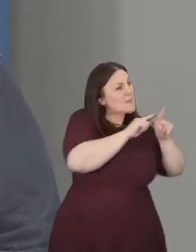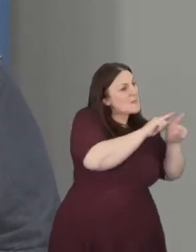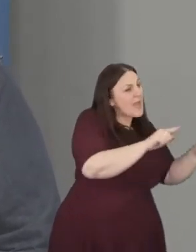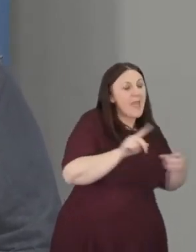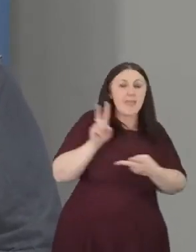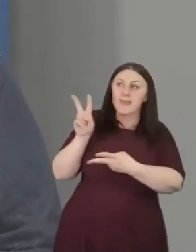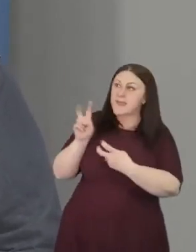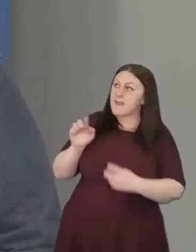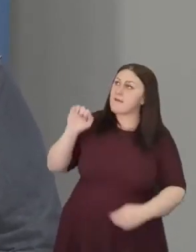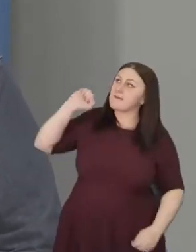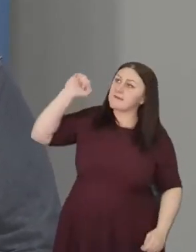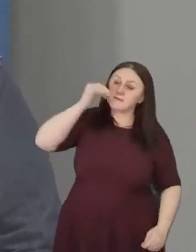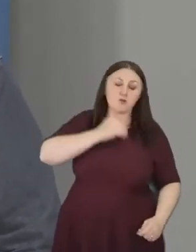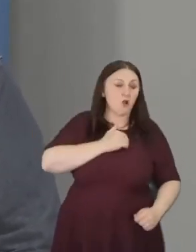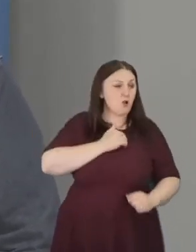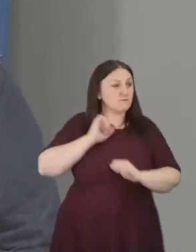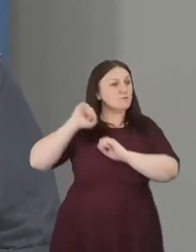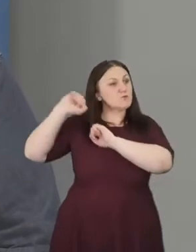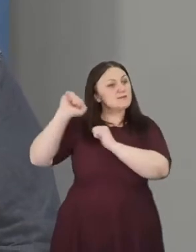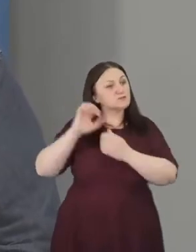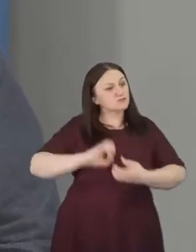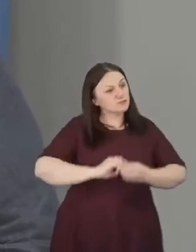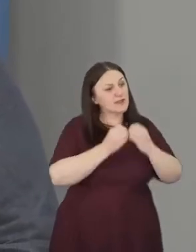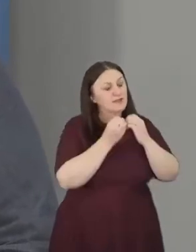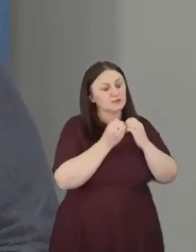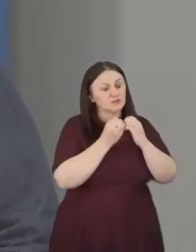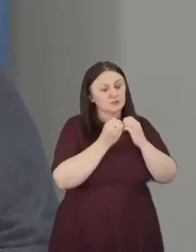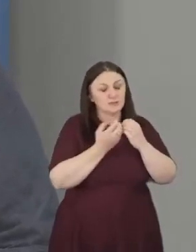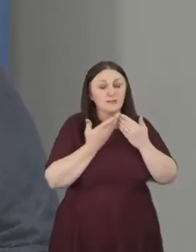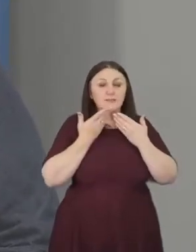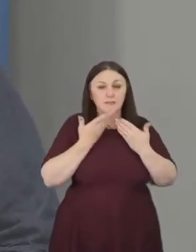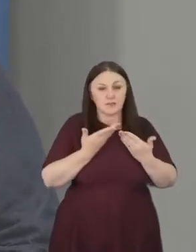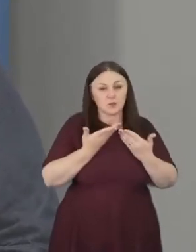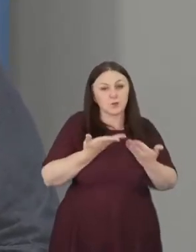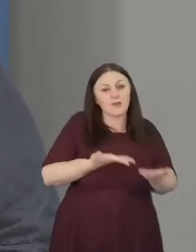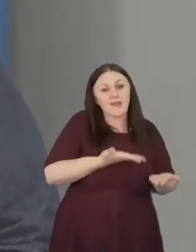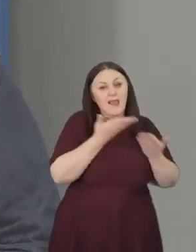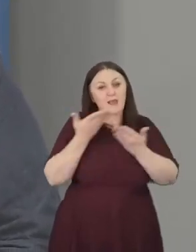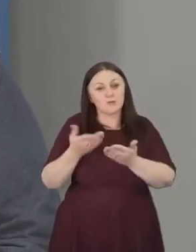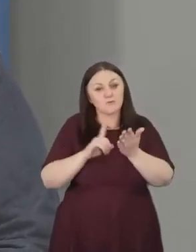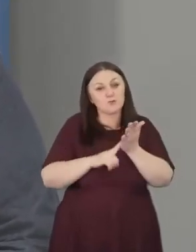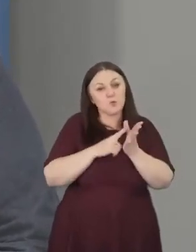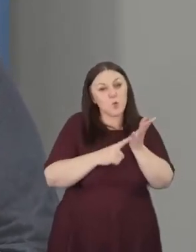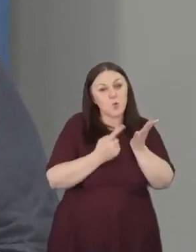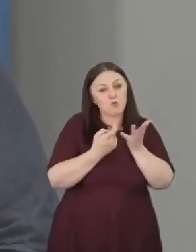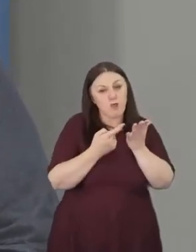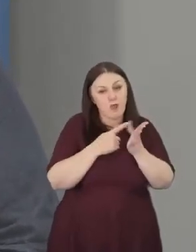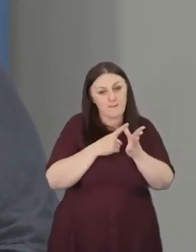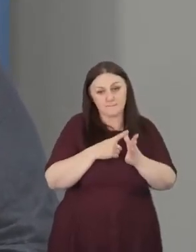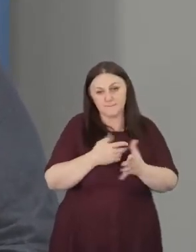for his creation. Thank you. I'm going to hand over to Laura Lee now.